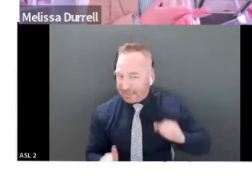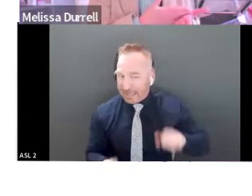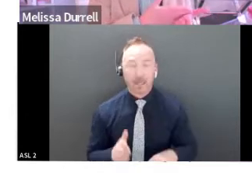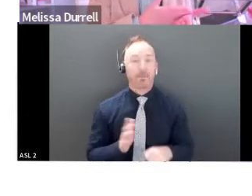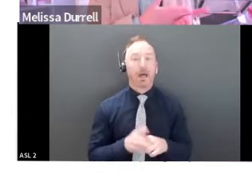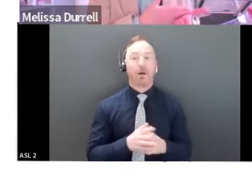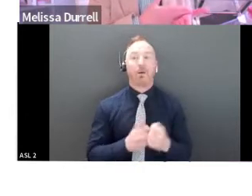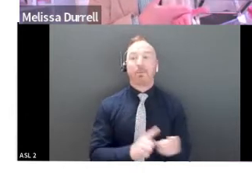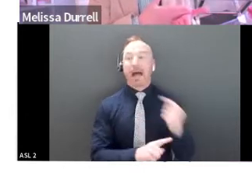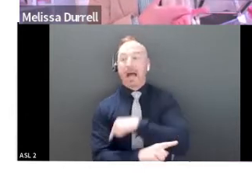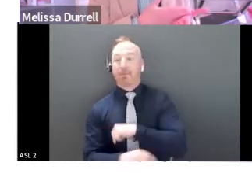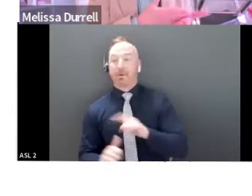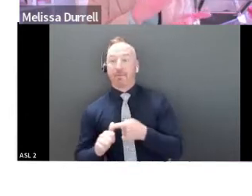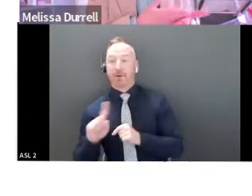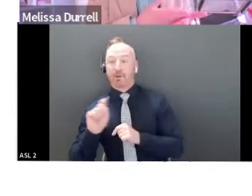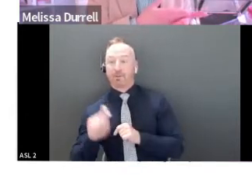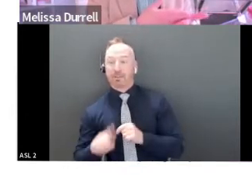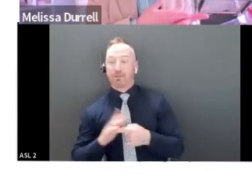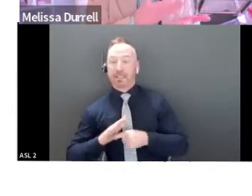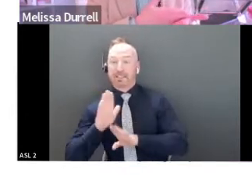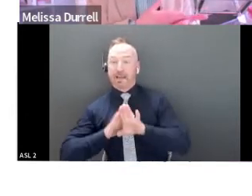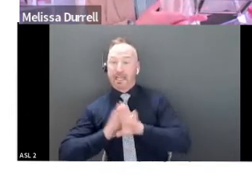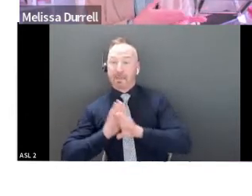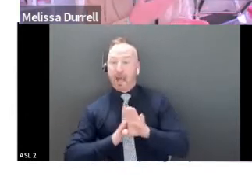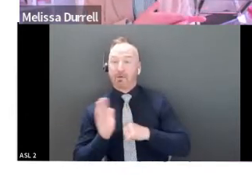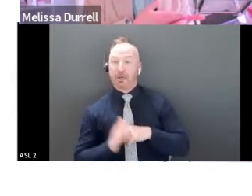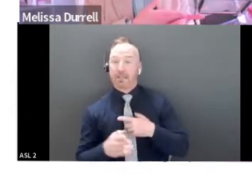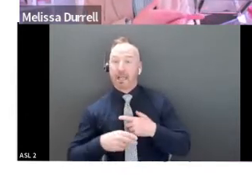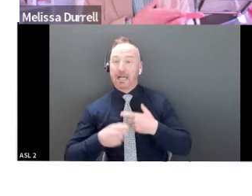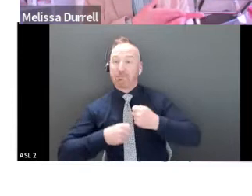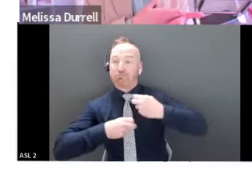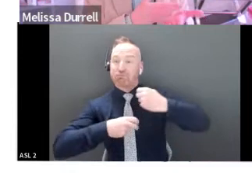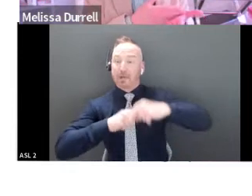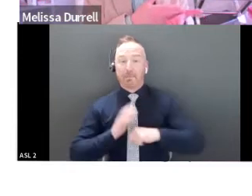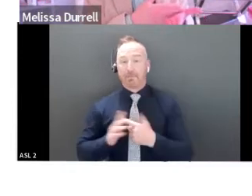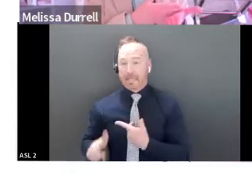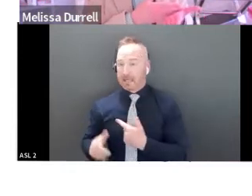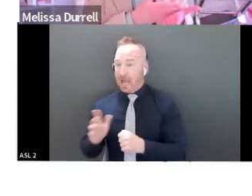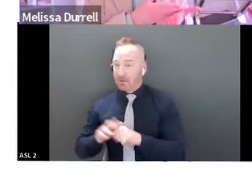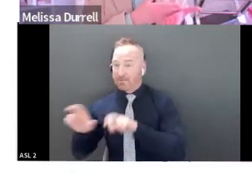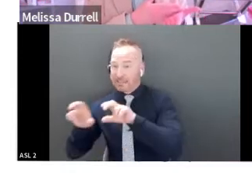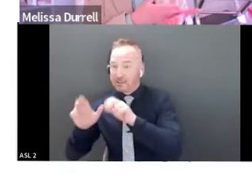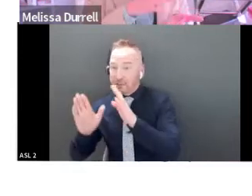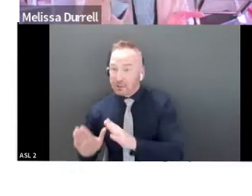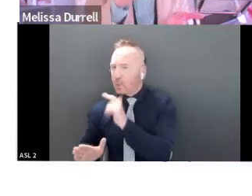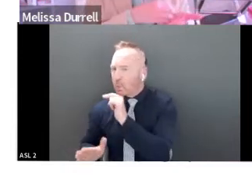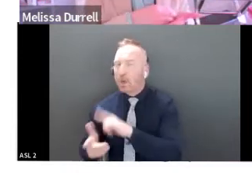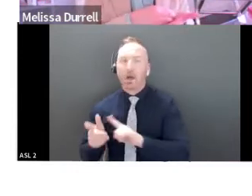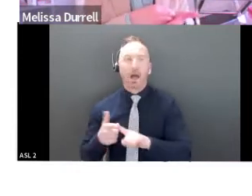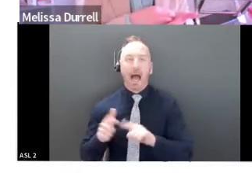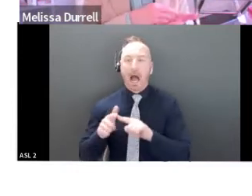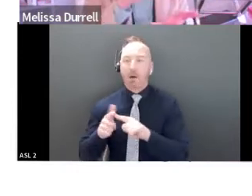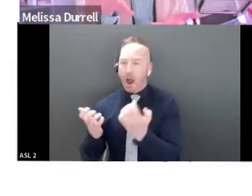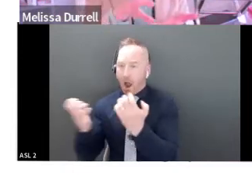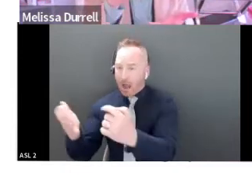asked when we started to build our deck, which is what kind of investor who's our audience? What kind of investor are we, are we, uh, pitching to? And I